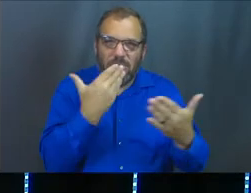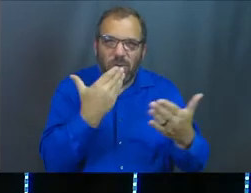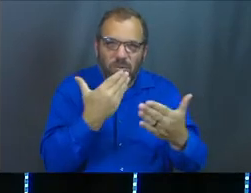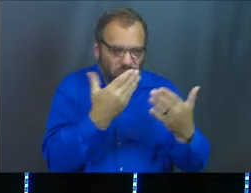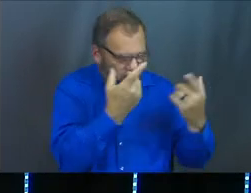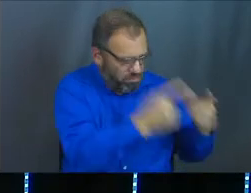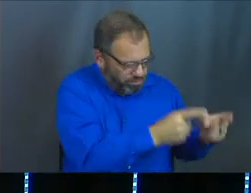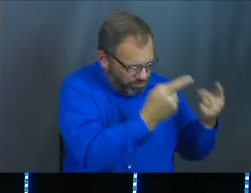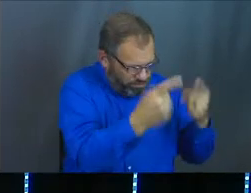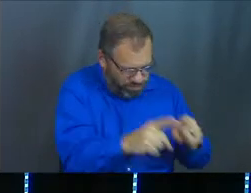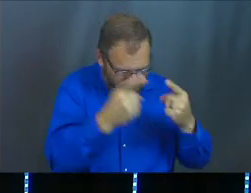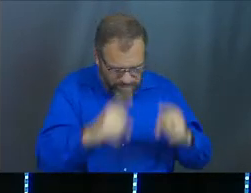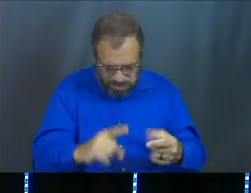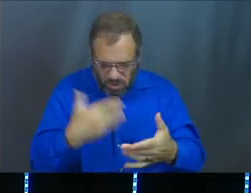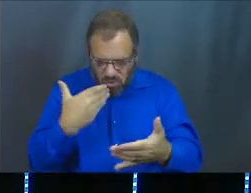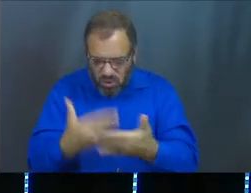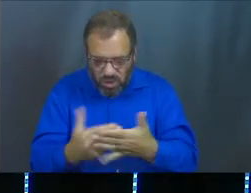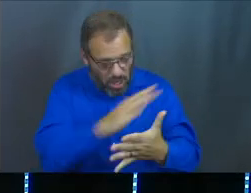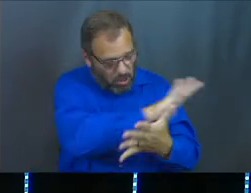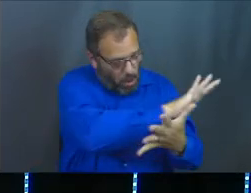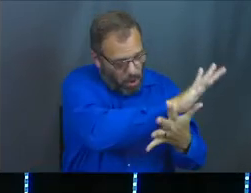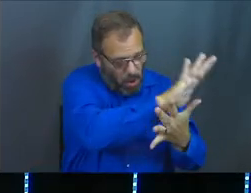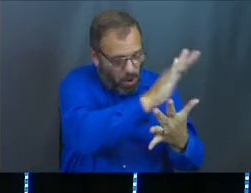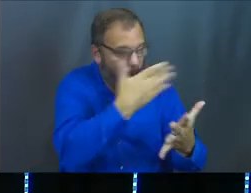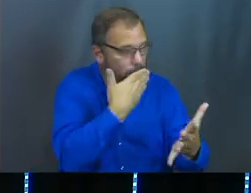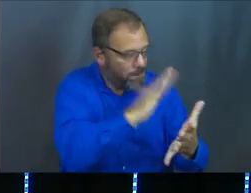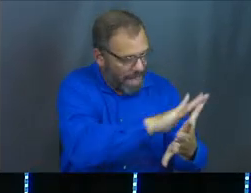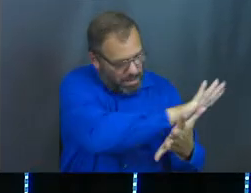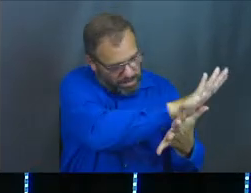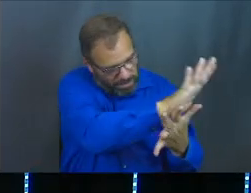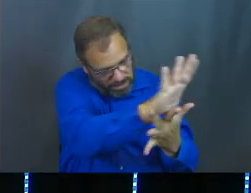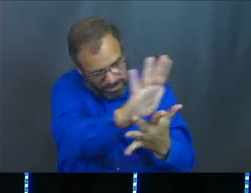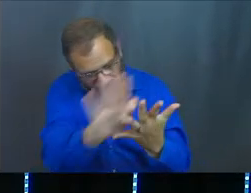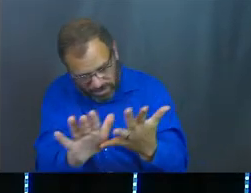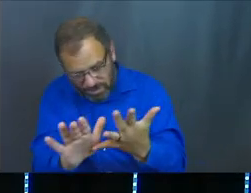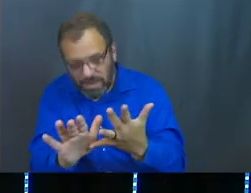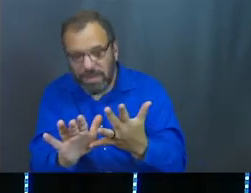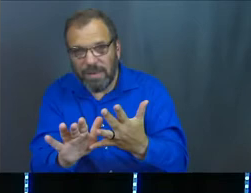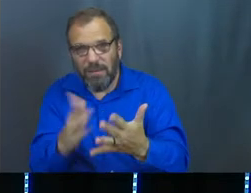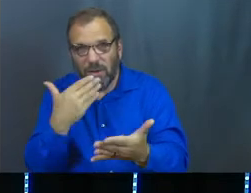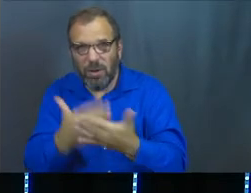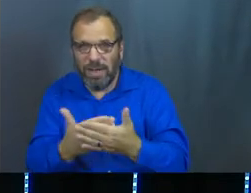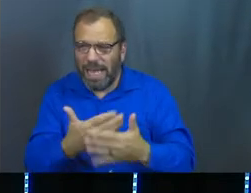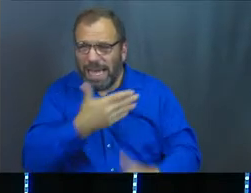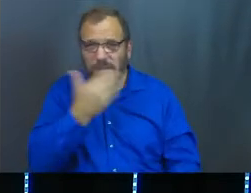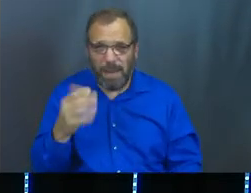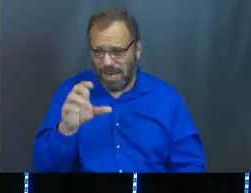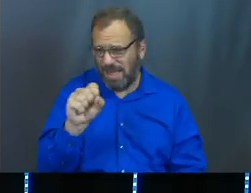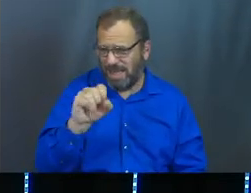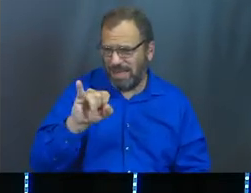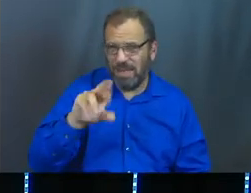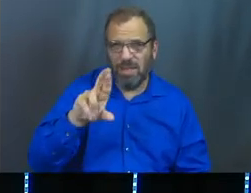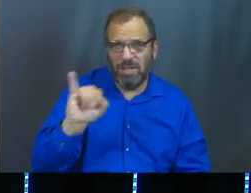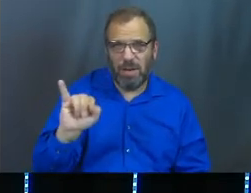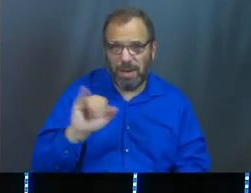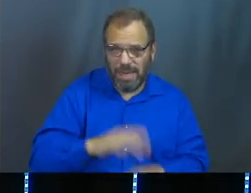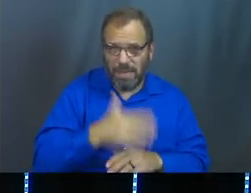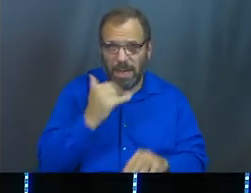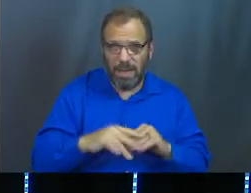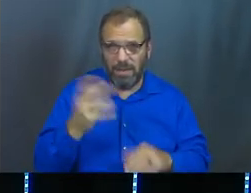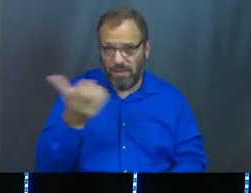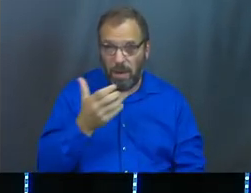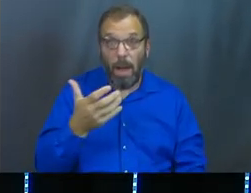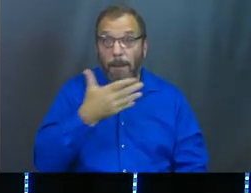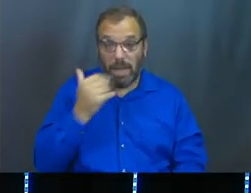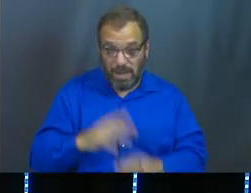work together for good. That's constantly what he's doing. And he's better than Siri, amen? He's better than Siri in a whole lot of ways. Number